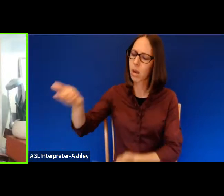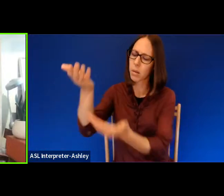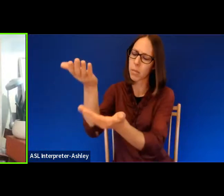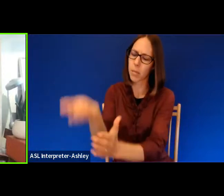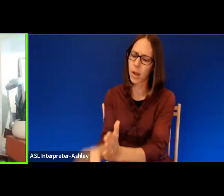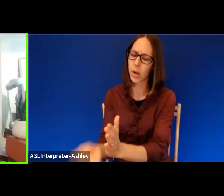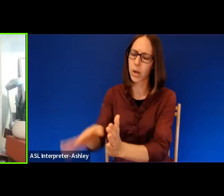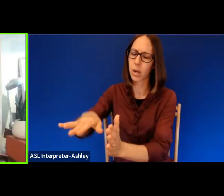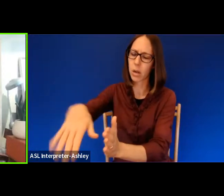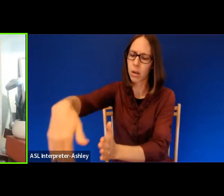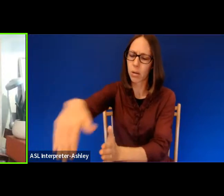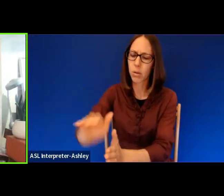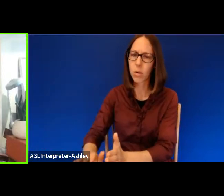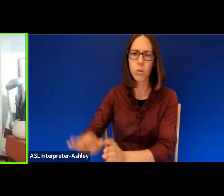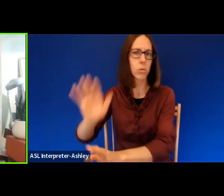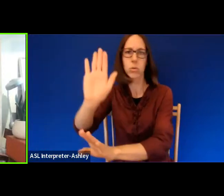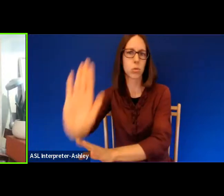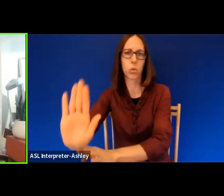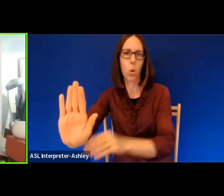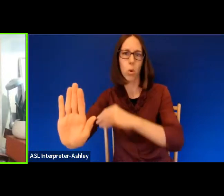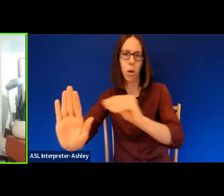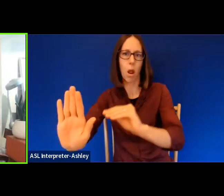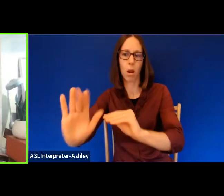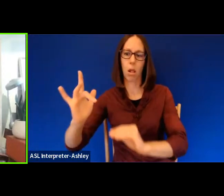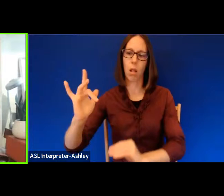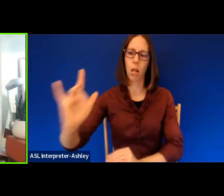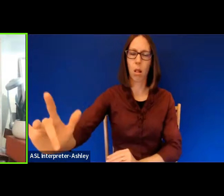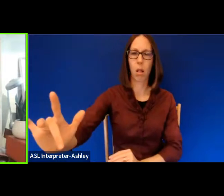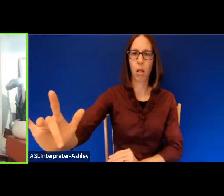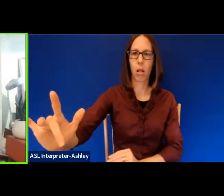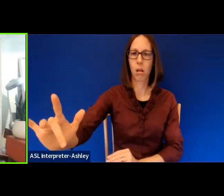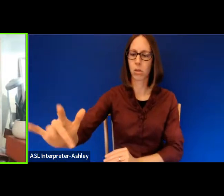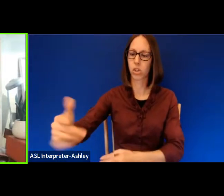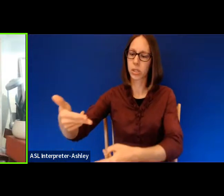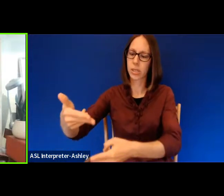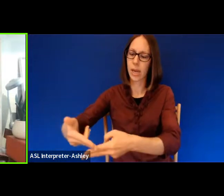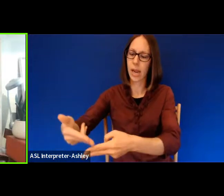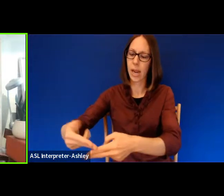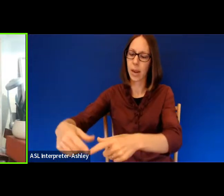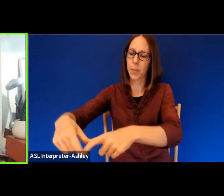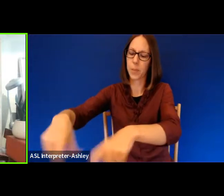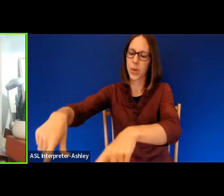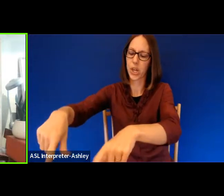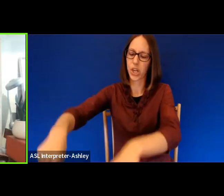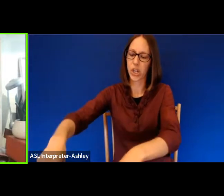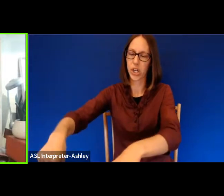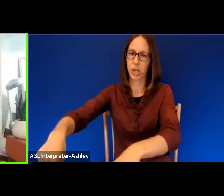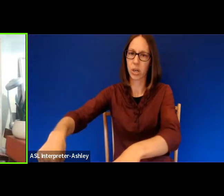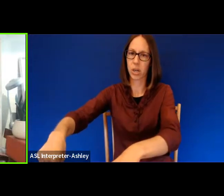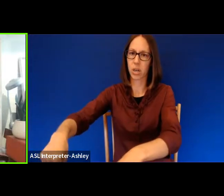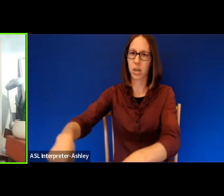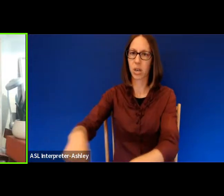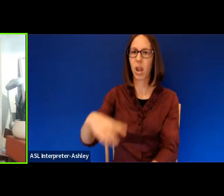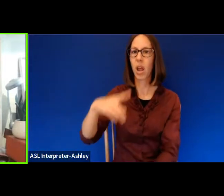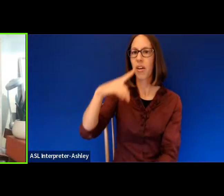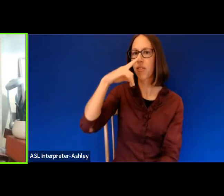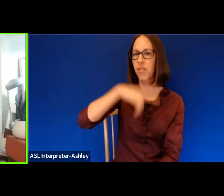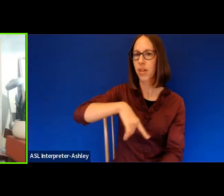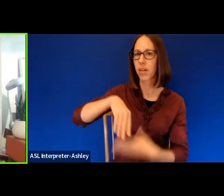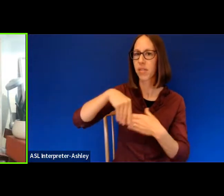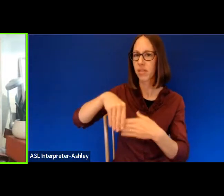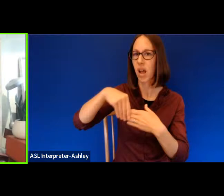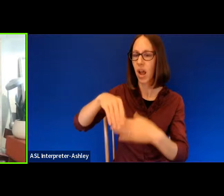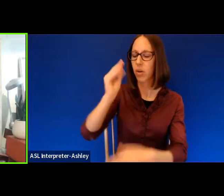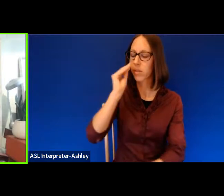but the tinfoil name from the funeral home. The fresh plastic flowers that still wilt in this heat.